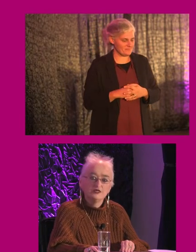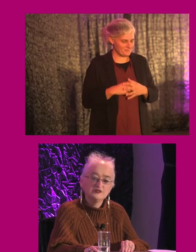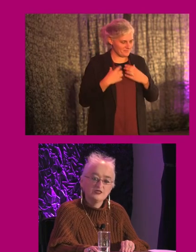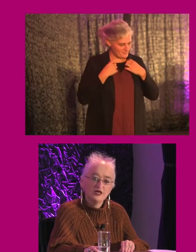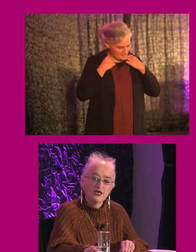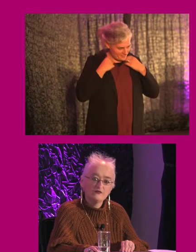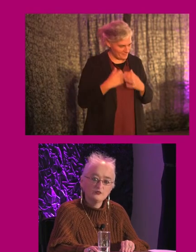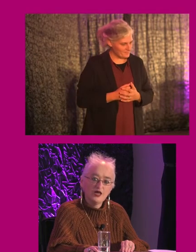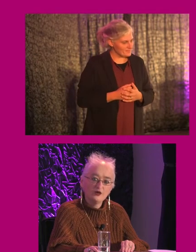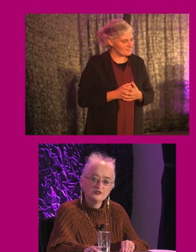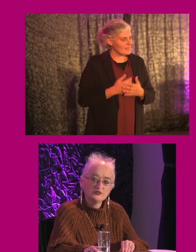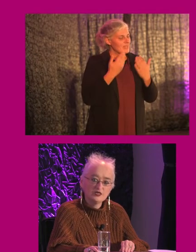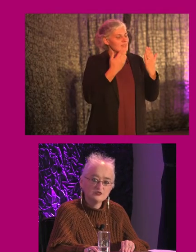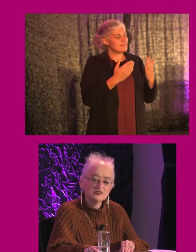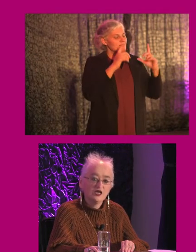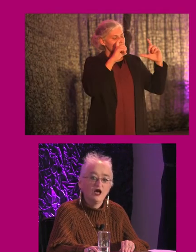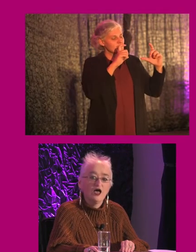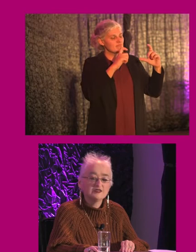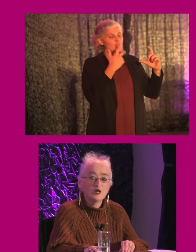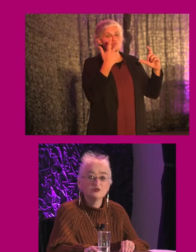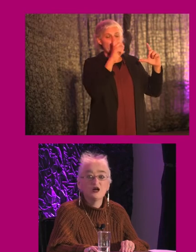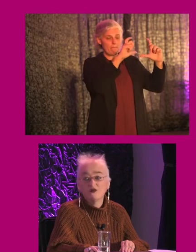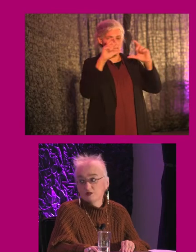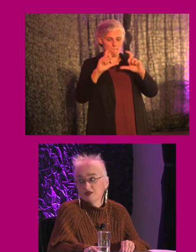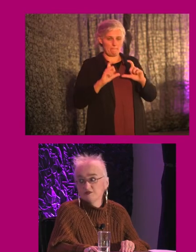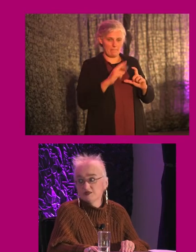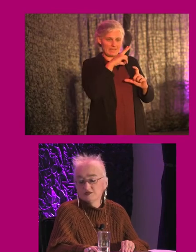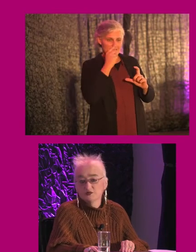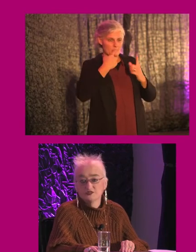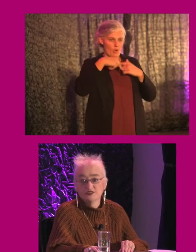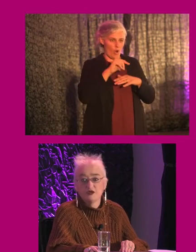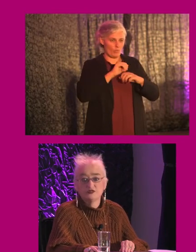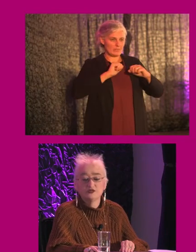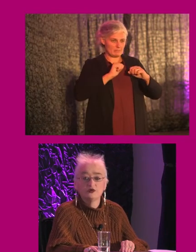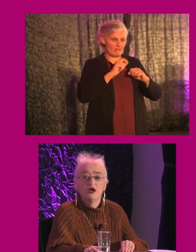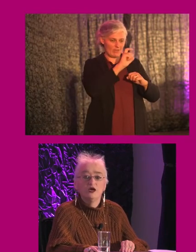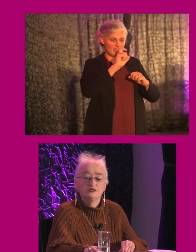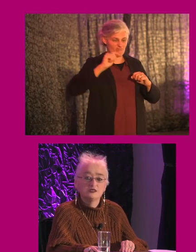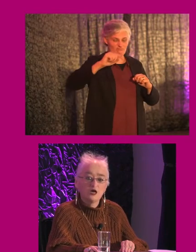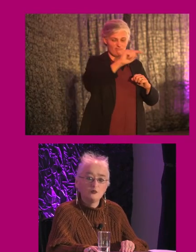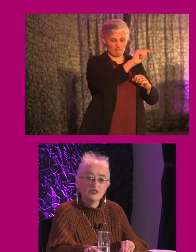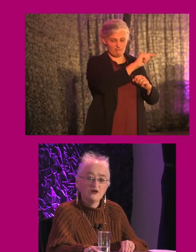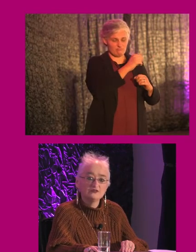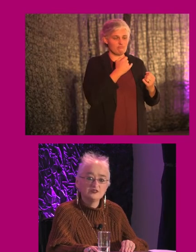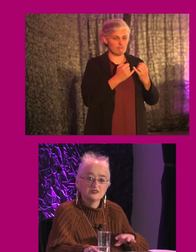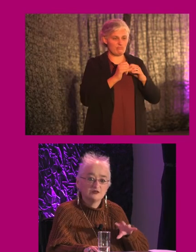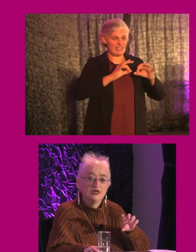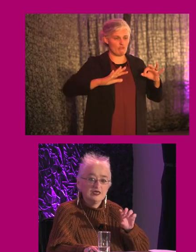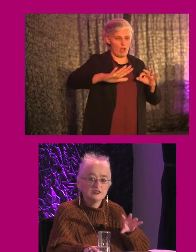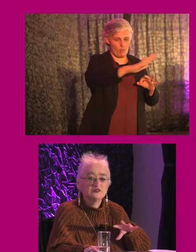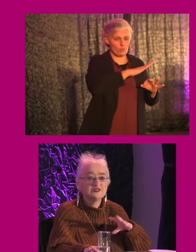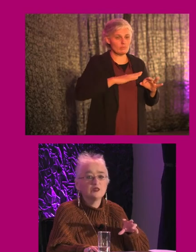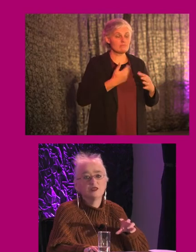This slide I have up now has three images, examples of our play spaces across the county. So the top left is like,